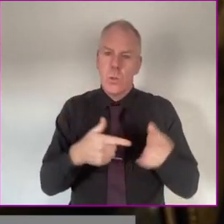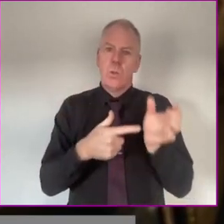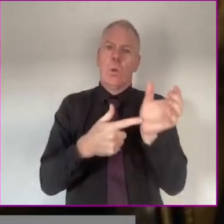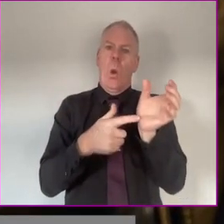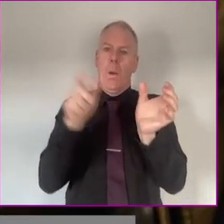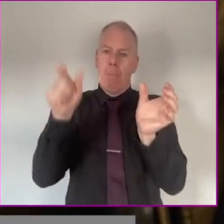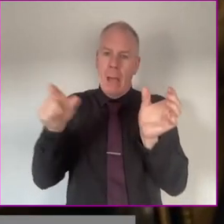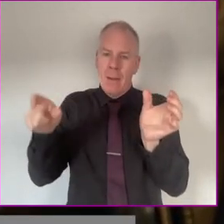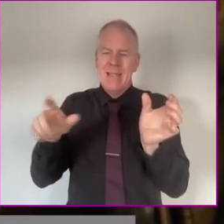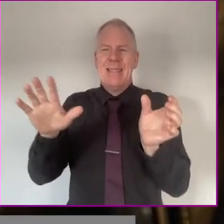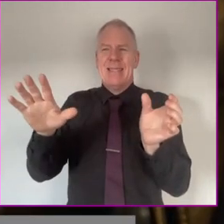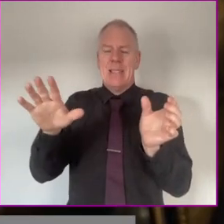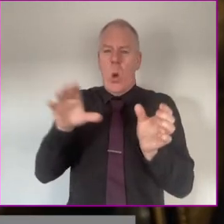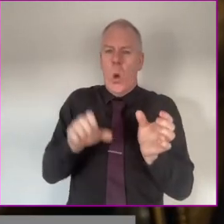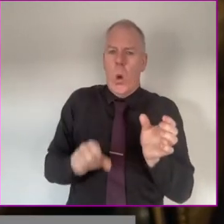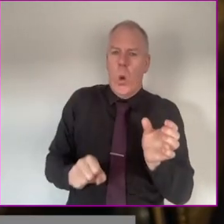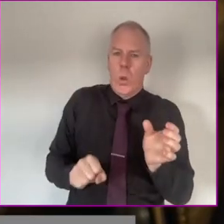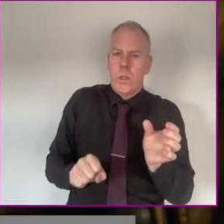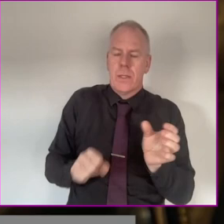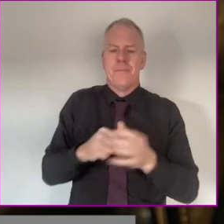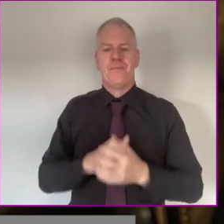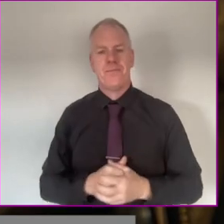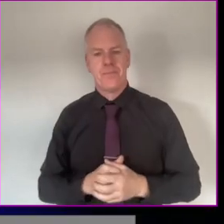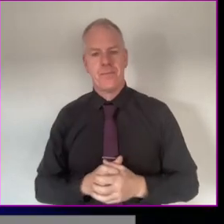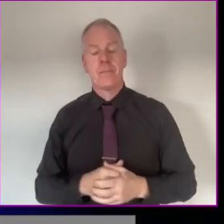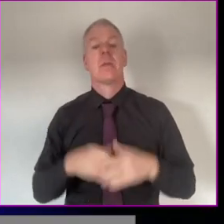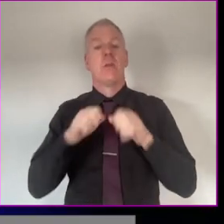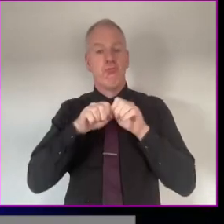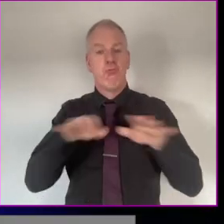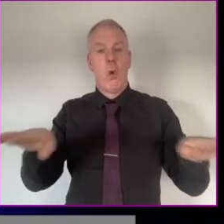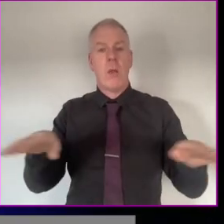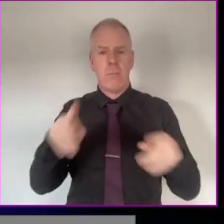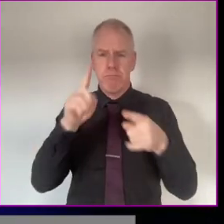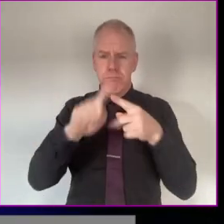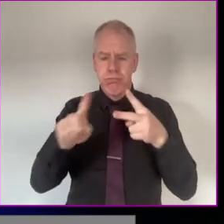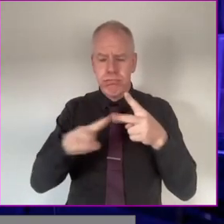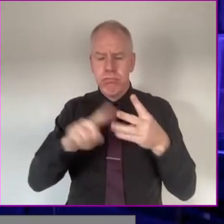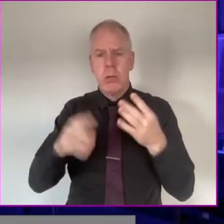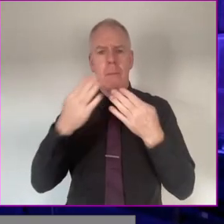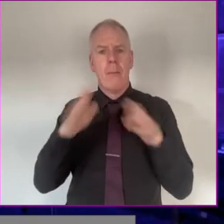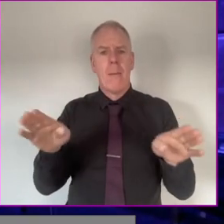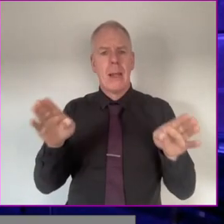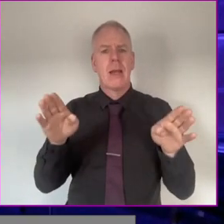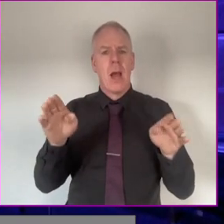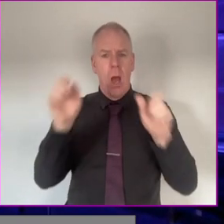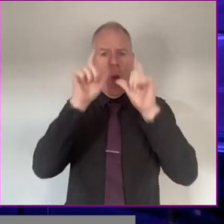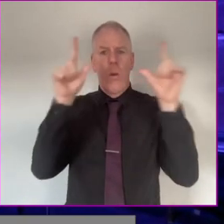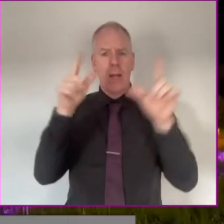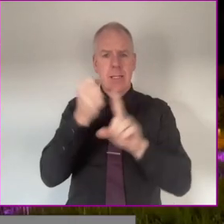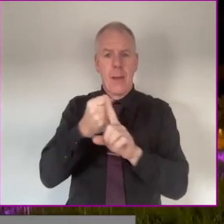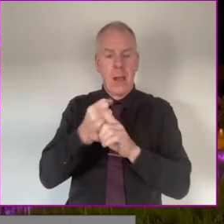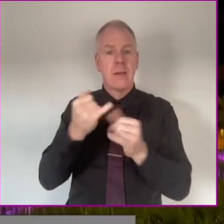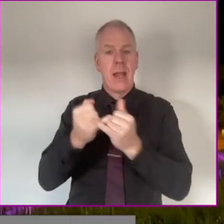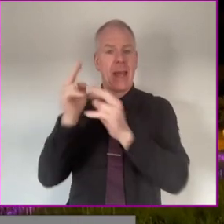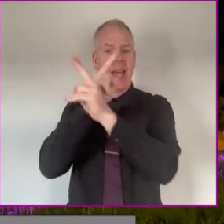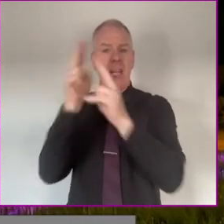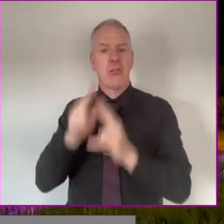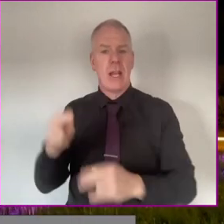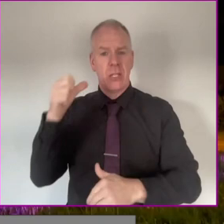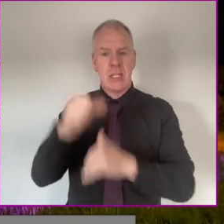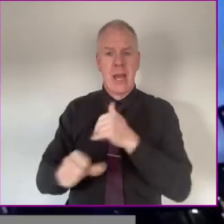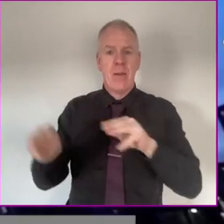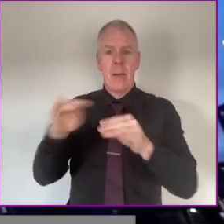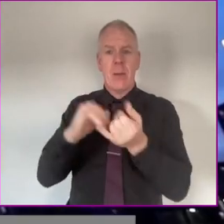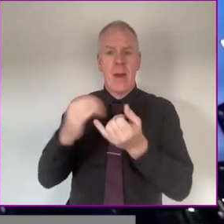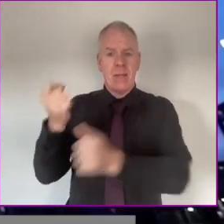they need just a minute discreetly and easily. We've also rolled out several important public awareness campaigns such as International